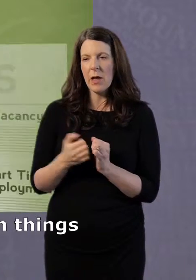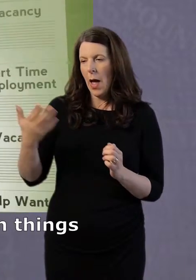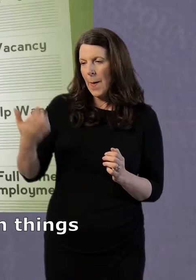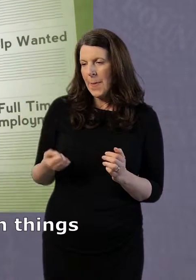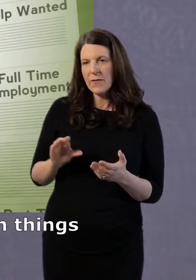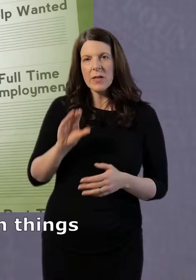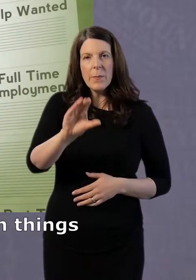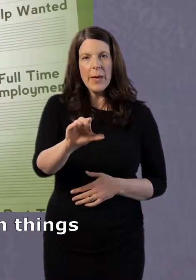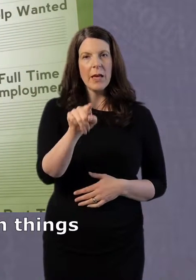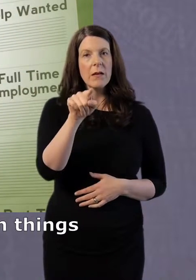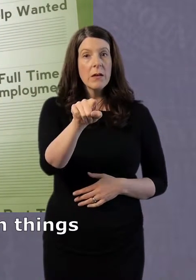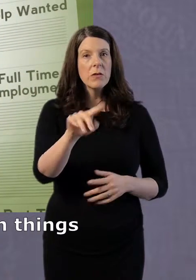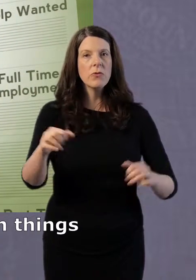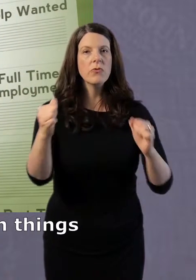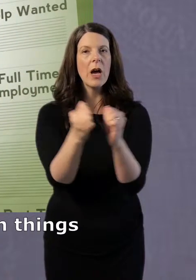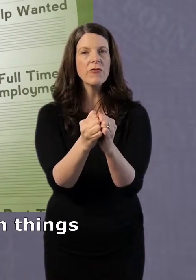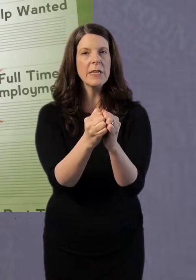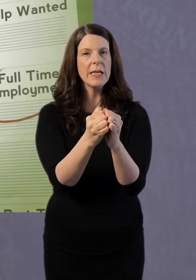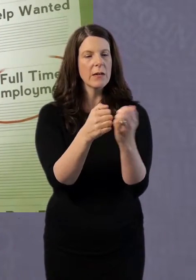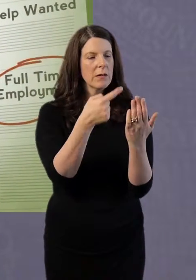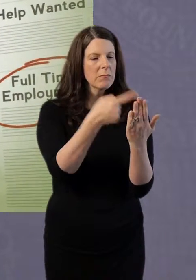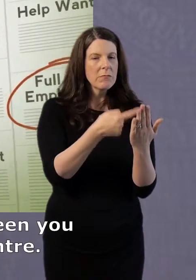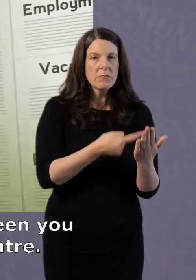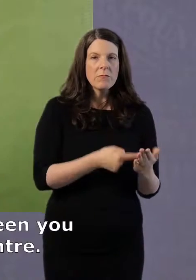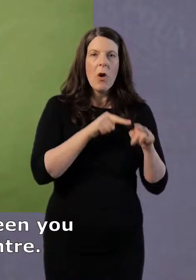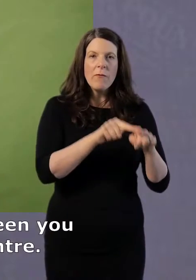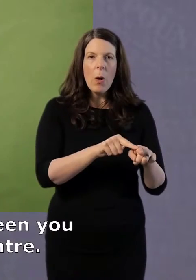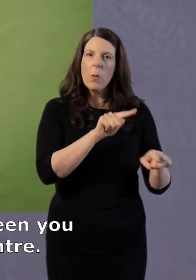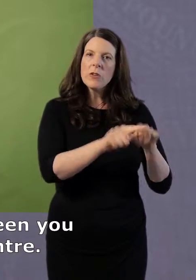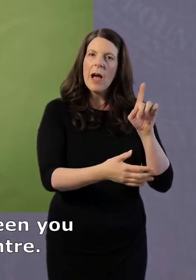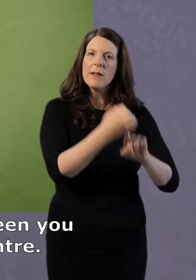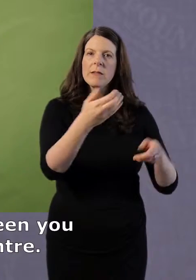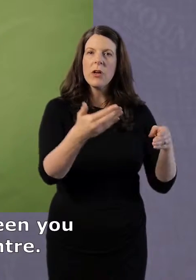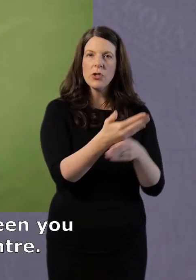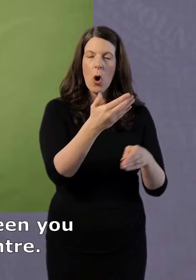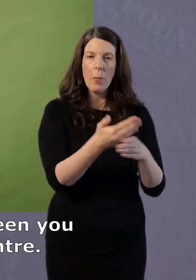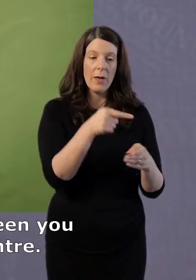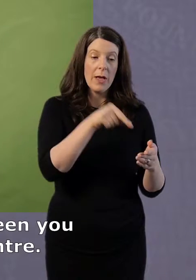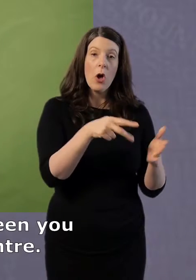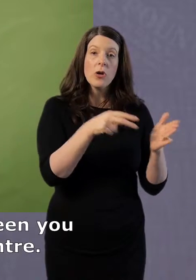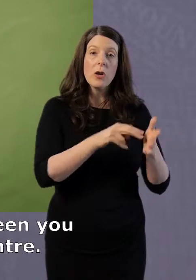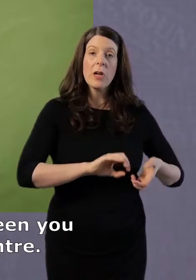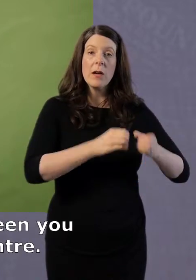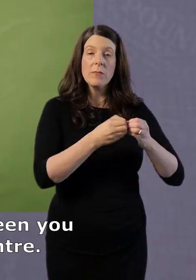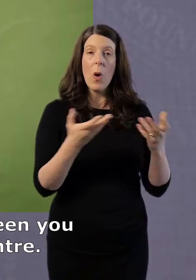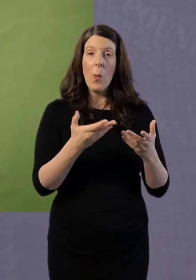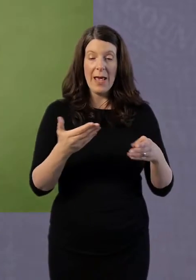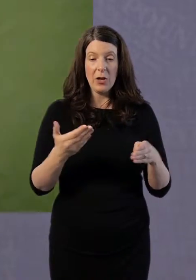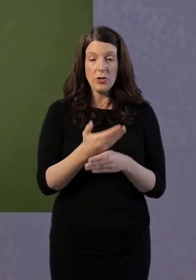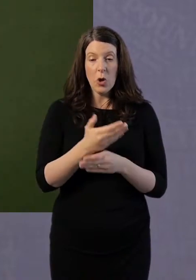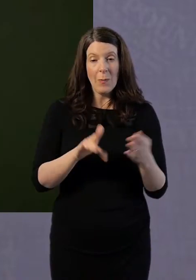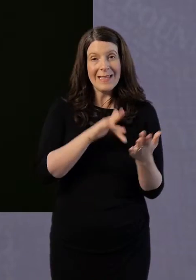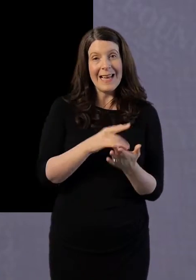promise to do certain things about trying to find work. This agreement is drawn up between you and a work coach at the Job Centre.